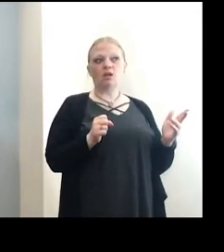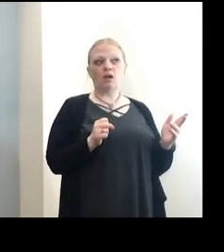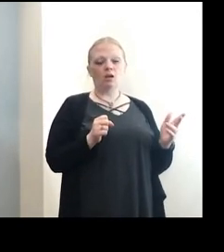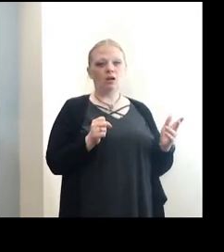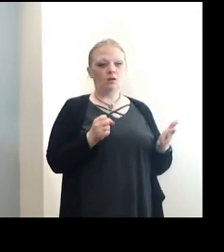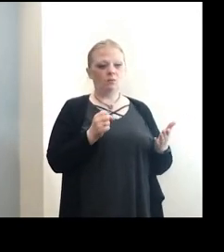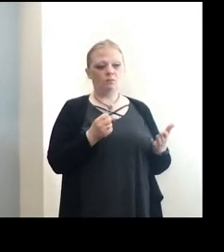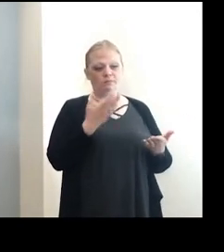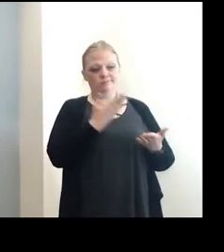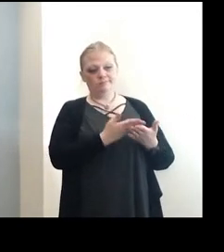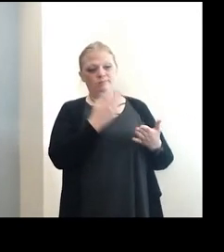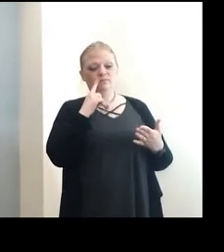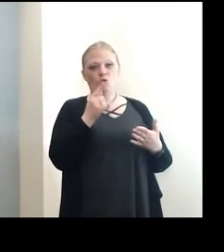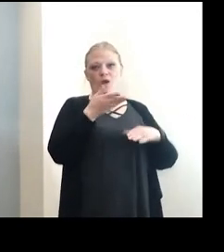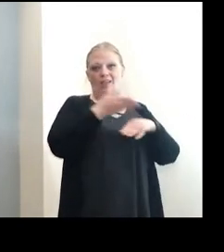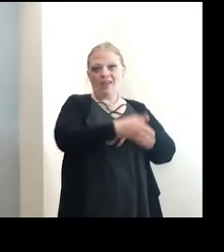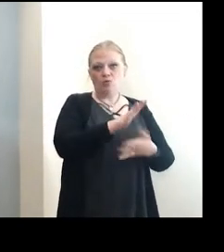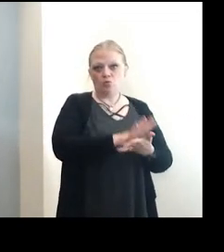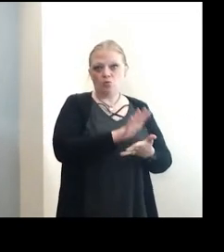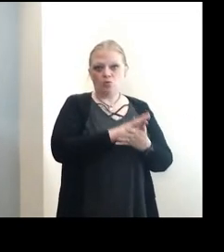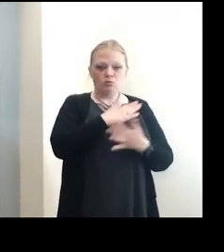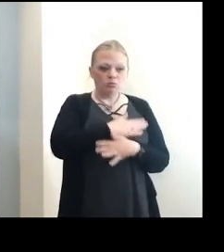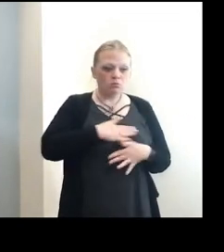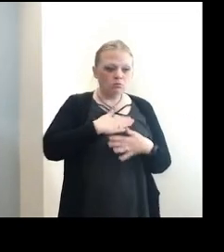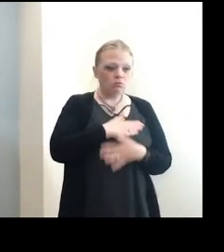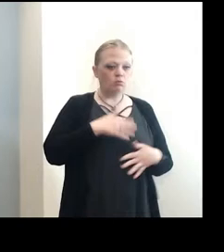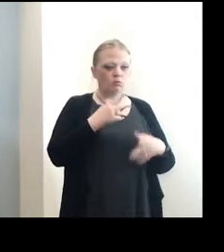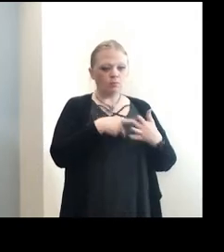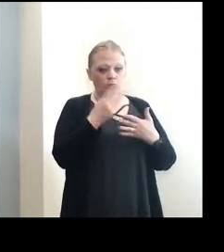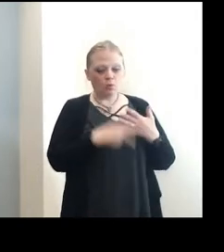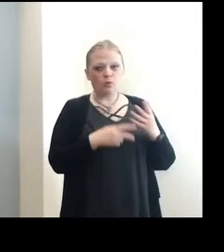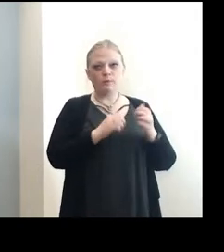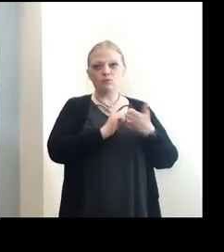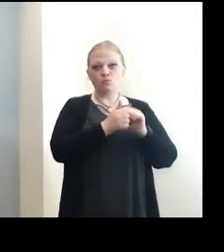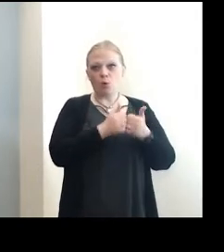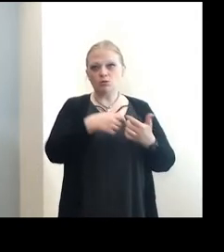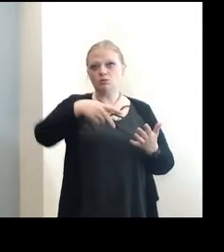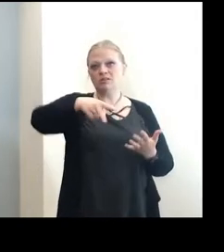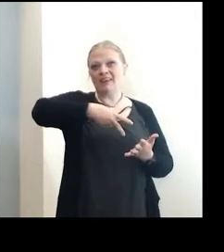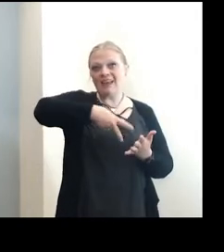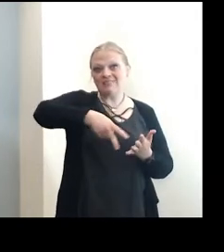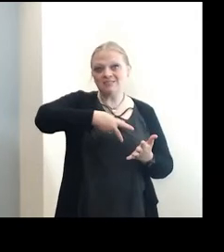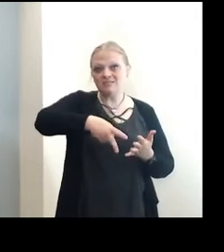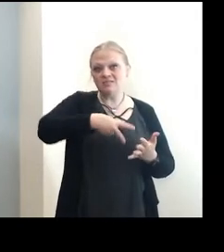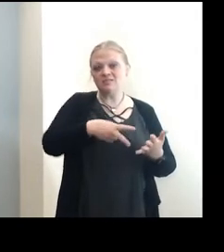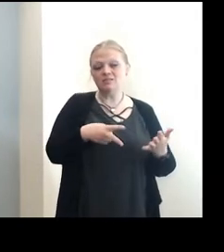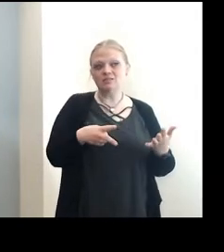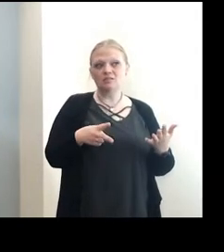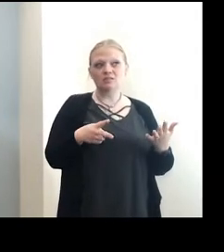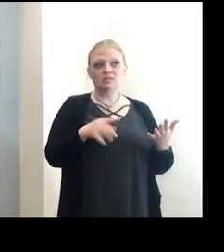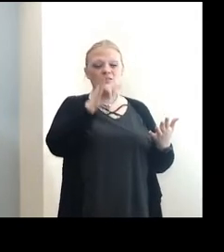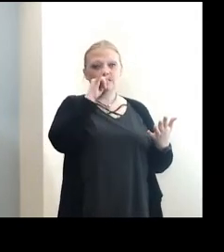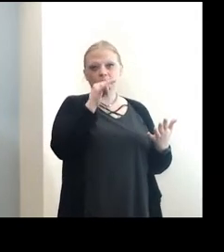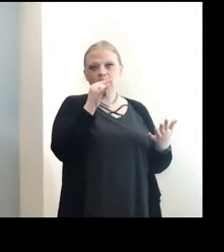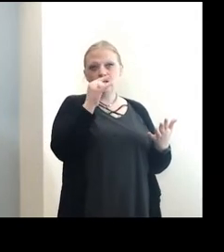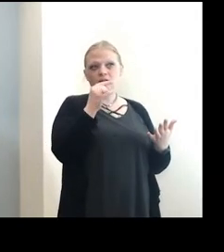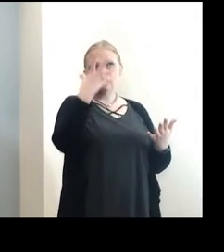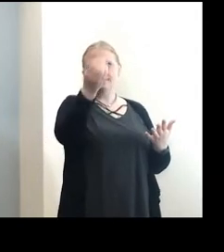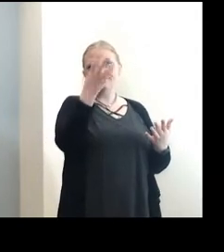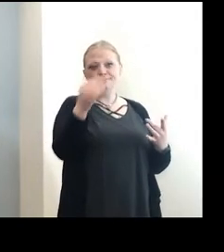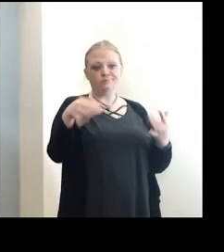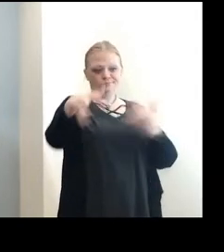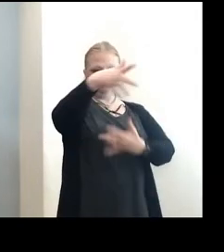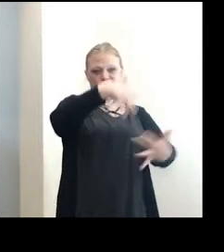transmission in extracurricular activities like sports, dance, you know, just kids, you know, going to large